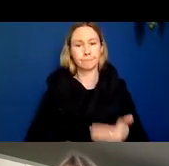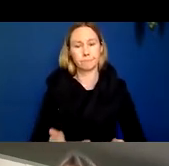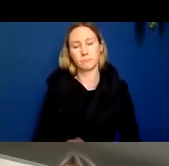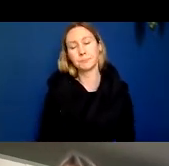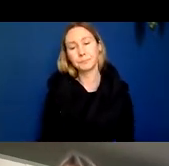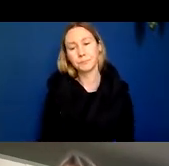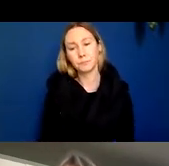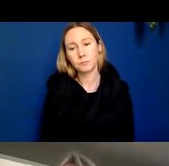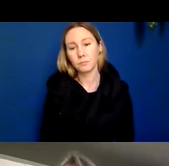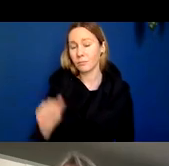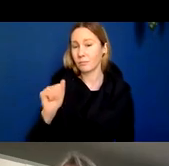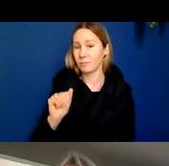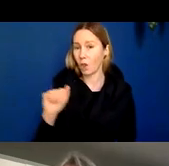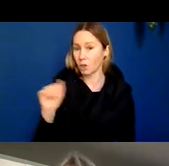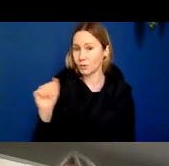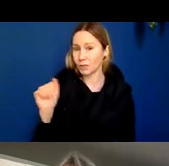Alzheimer's disease